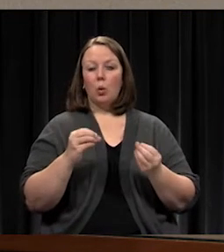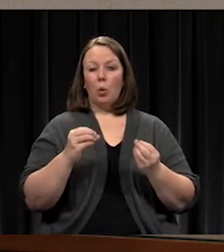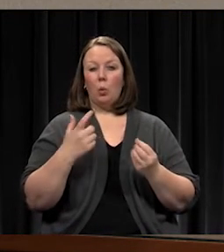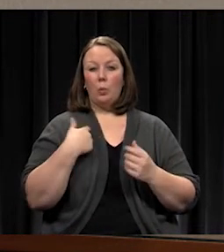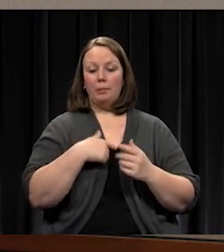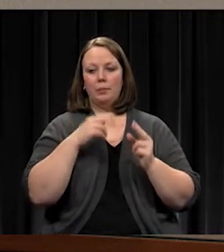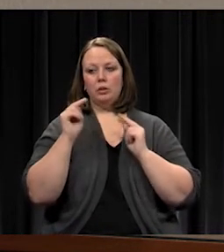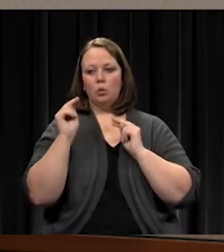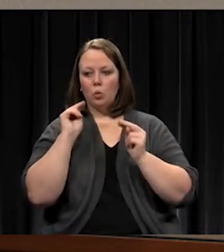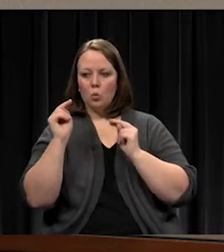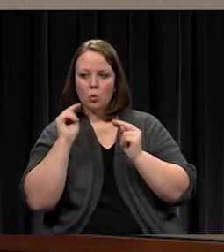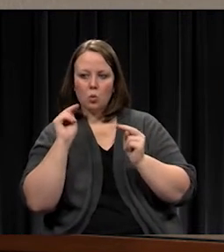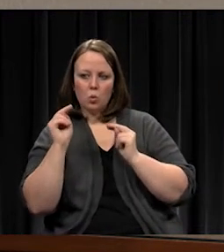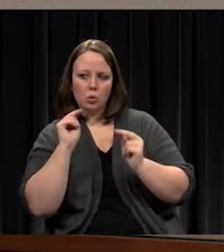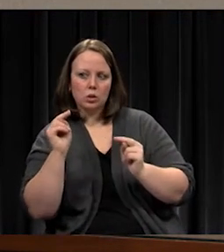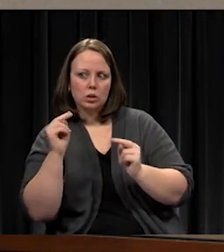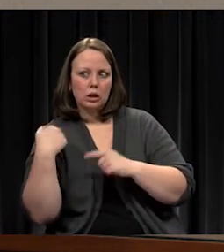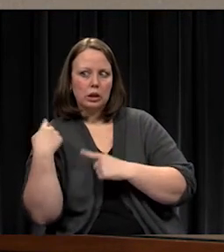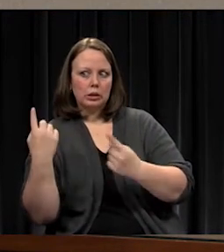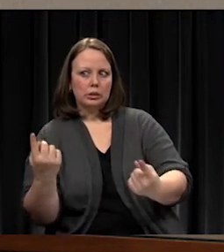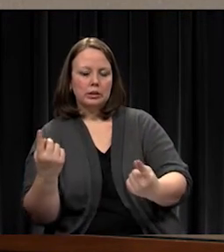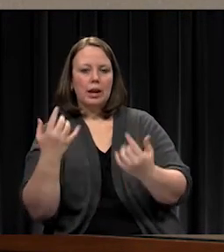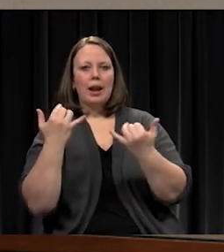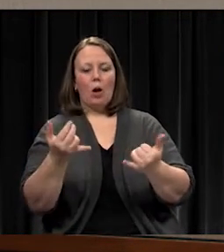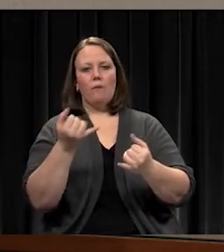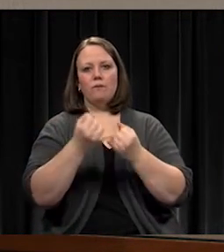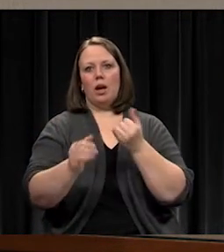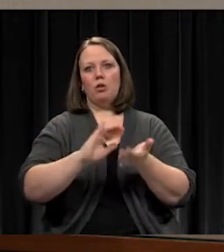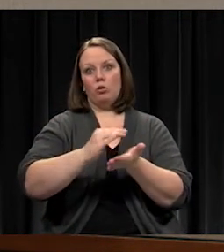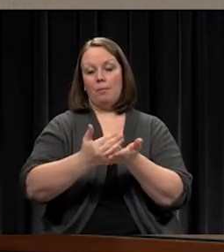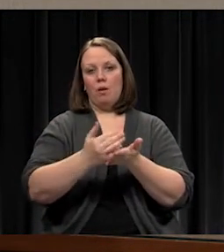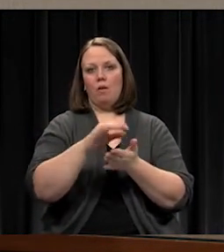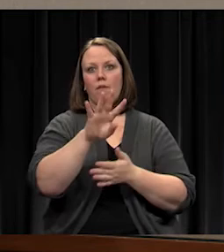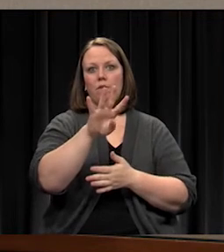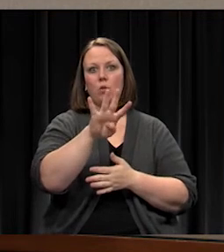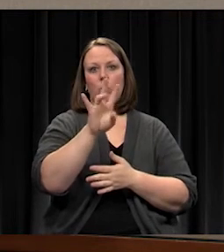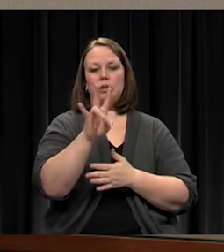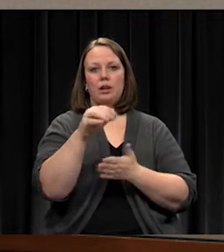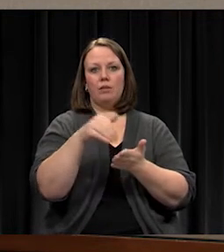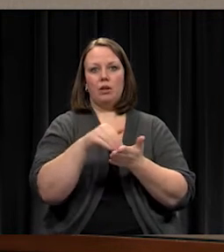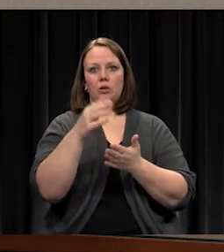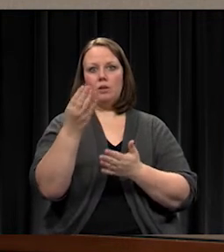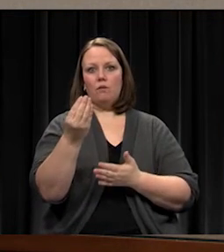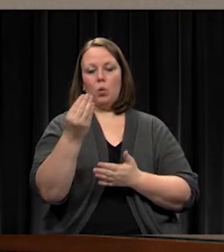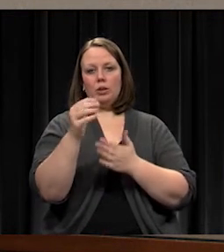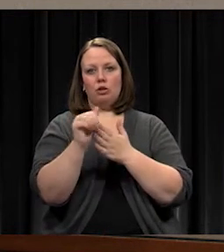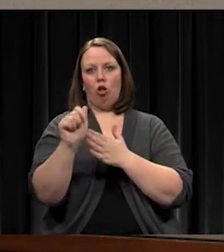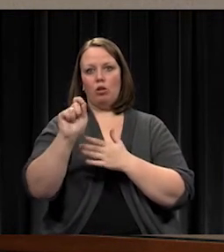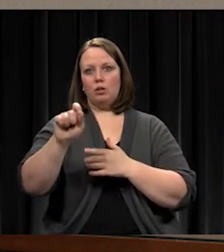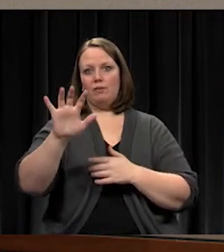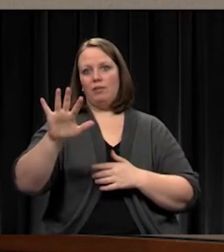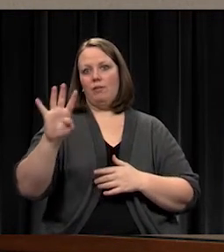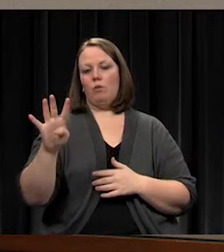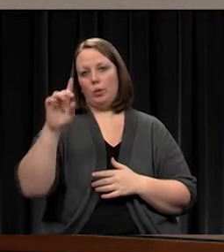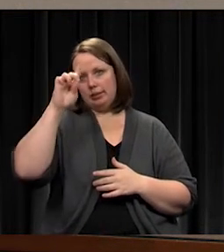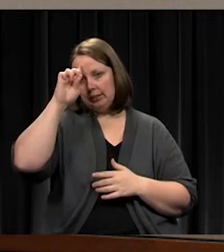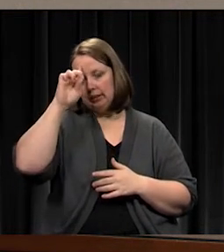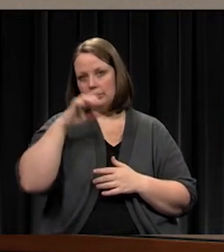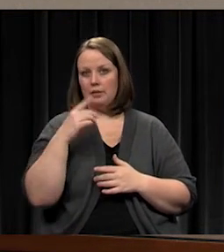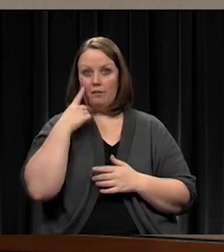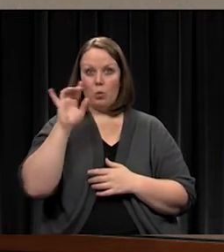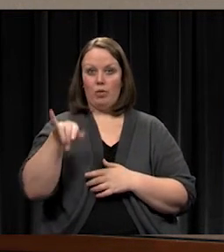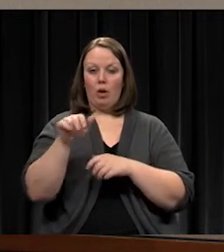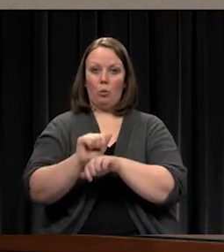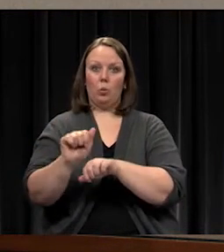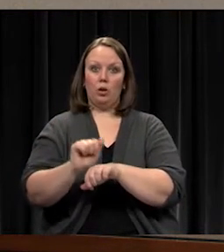then, and now have a final change order amount of $47,014.54 for this work. We had anticipated